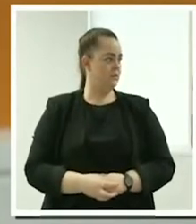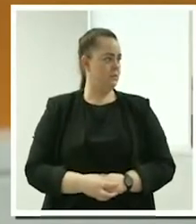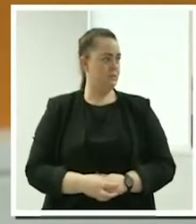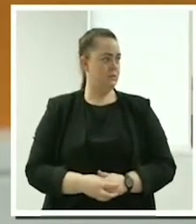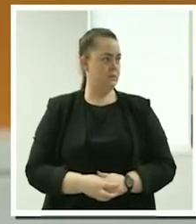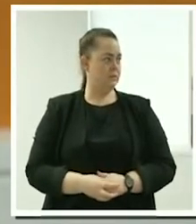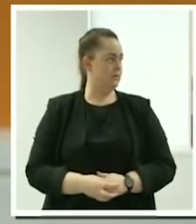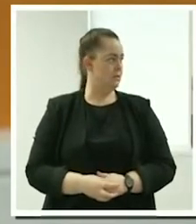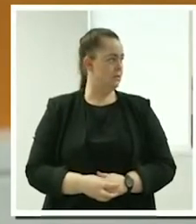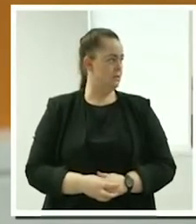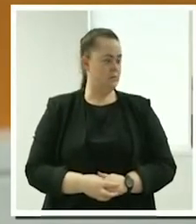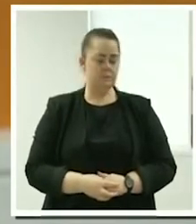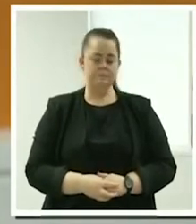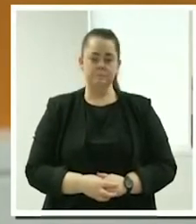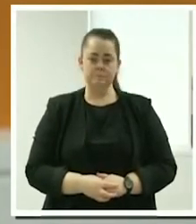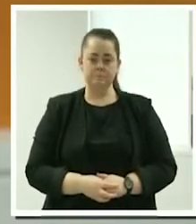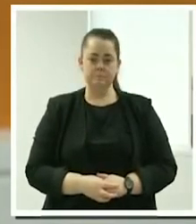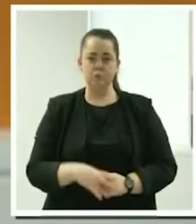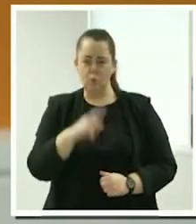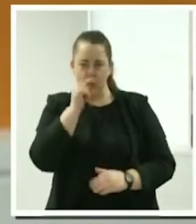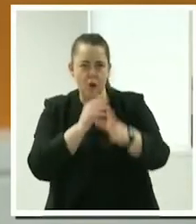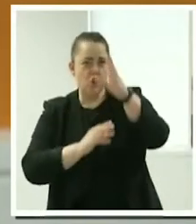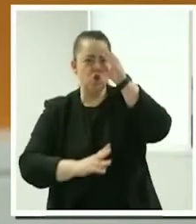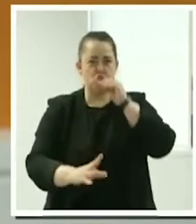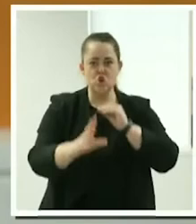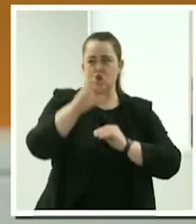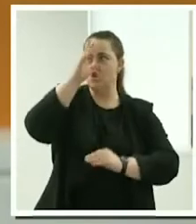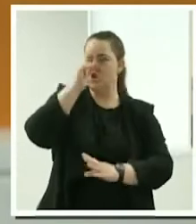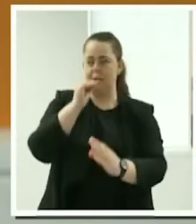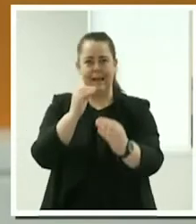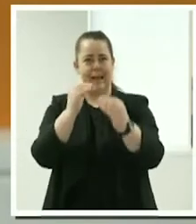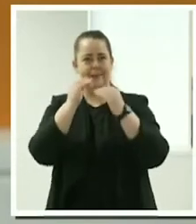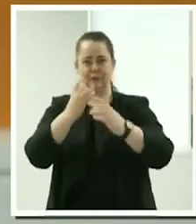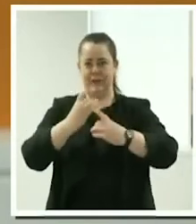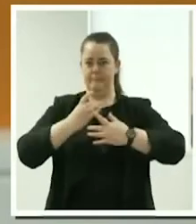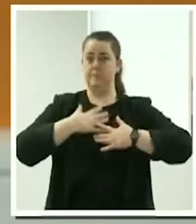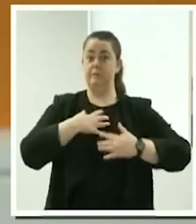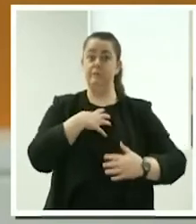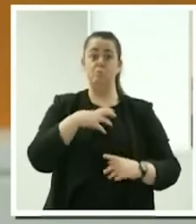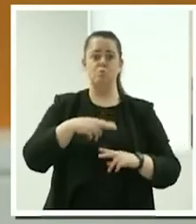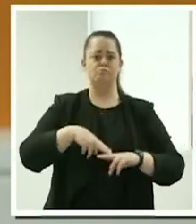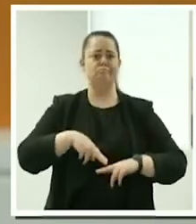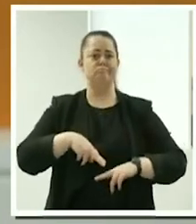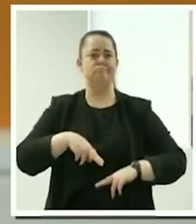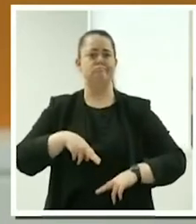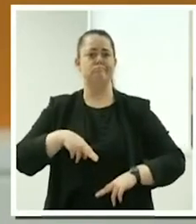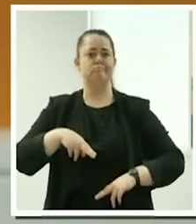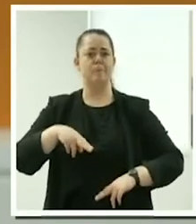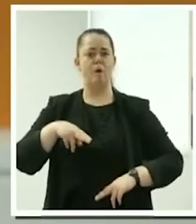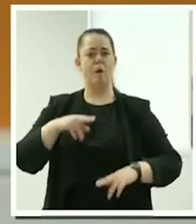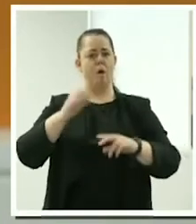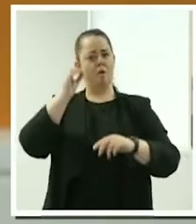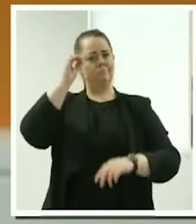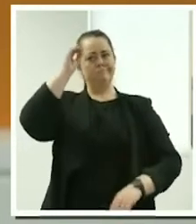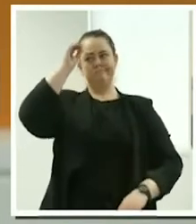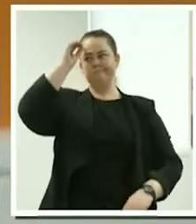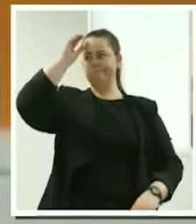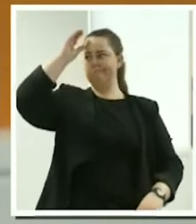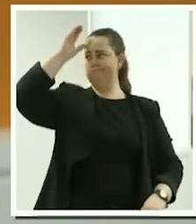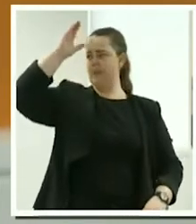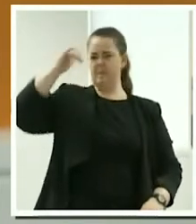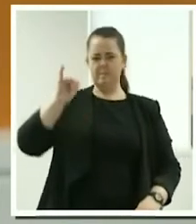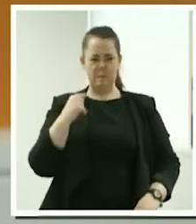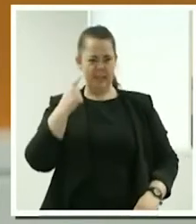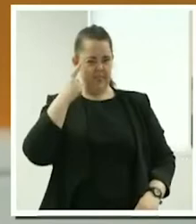yourself a lot more about areas that you may feel that you